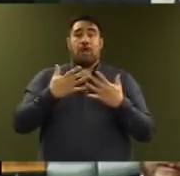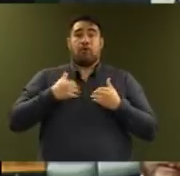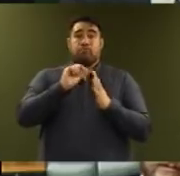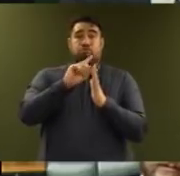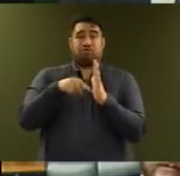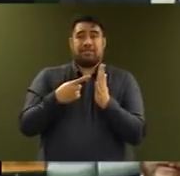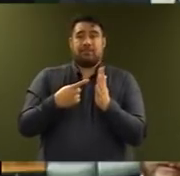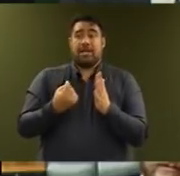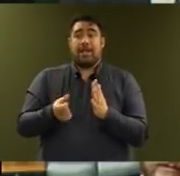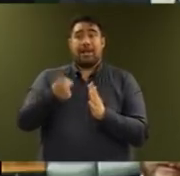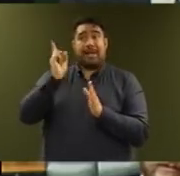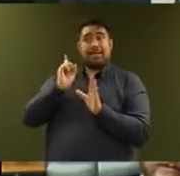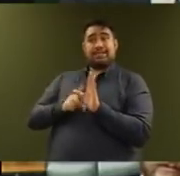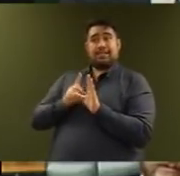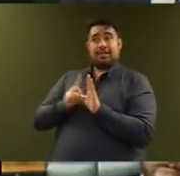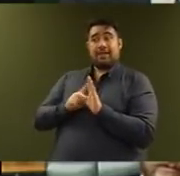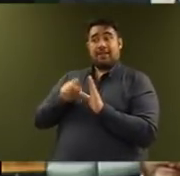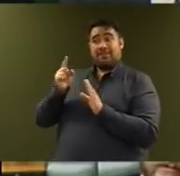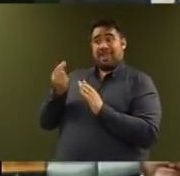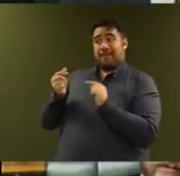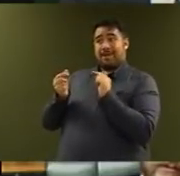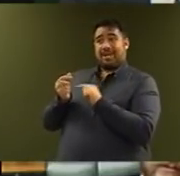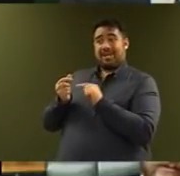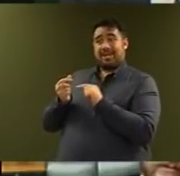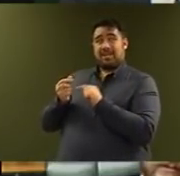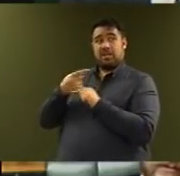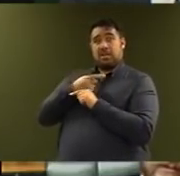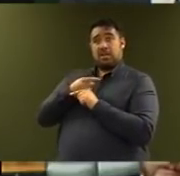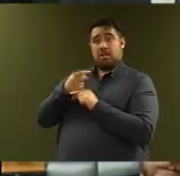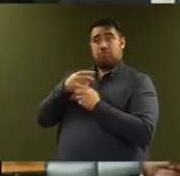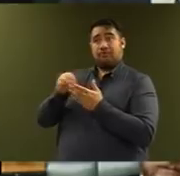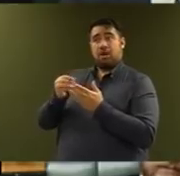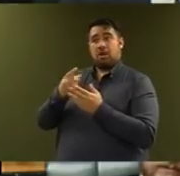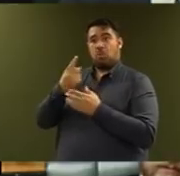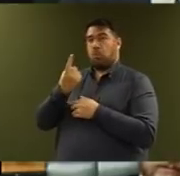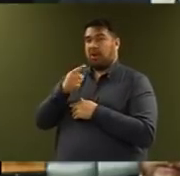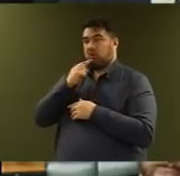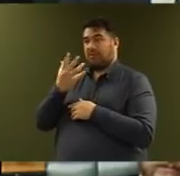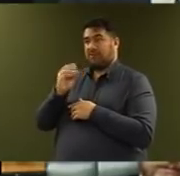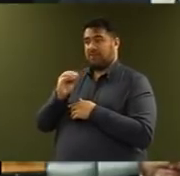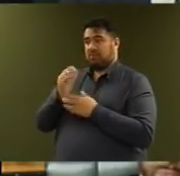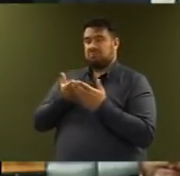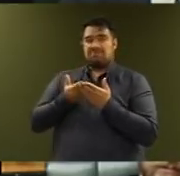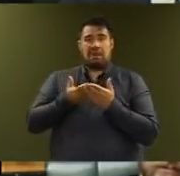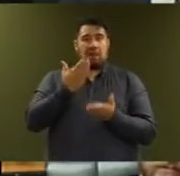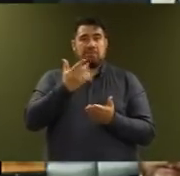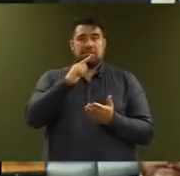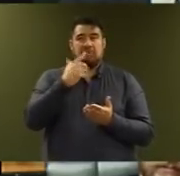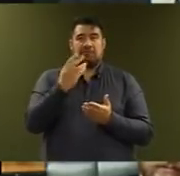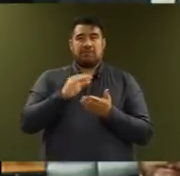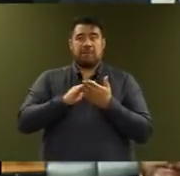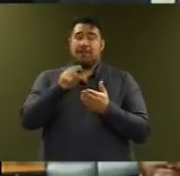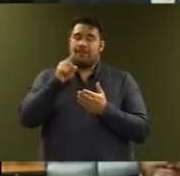year, that equivalent investment was just $150 million. Today's investment is the biggest